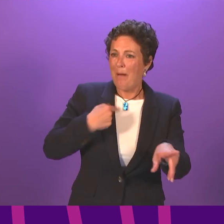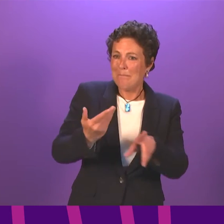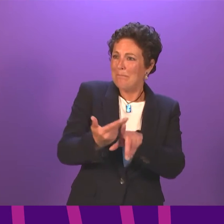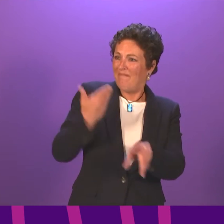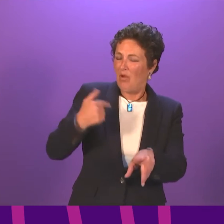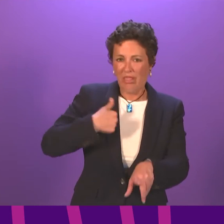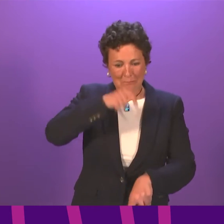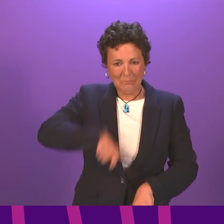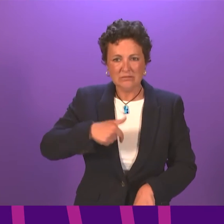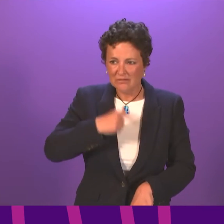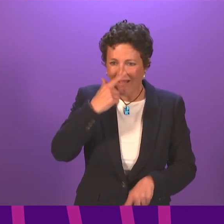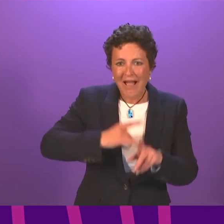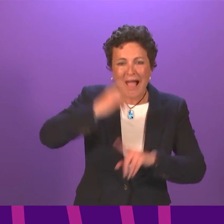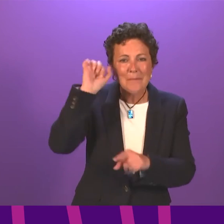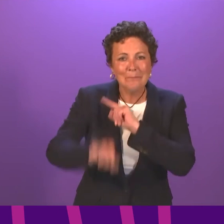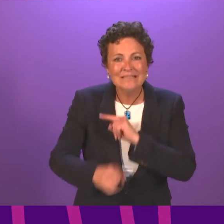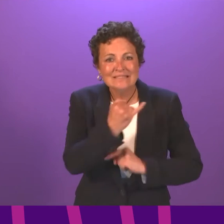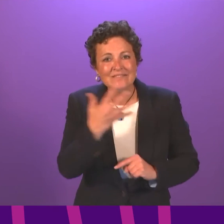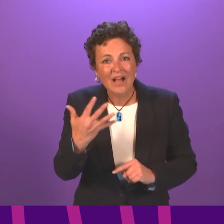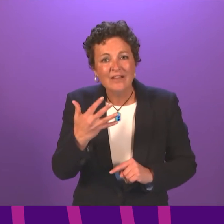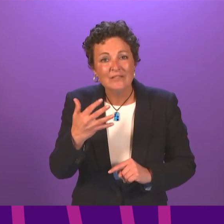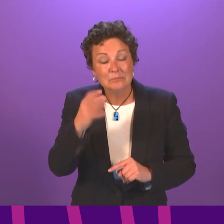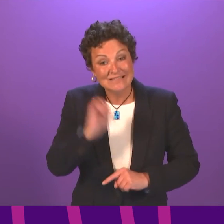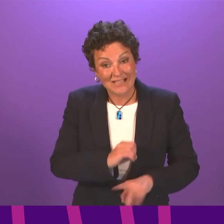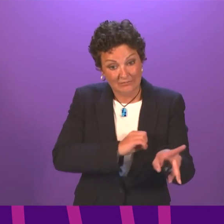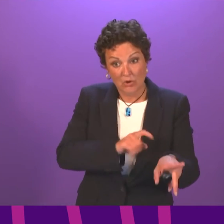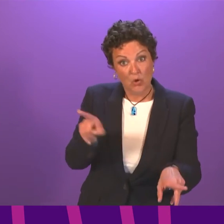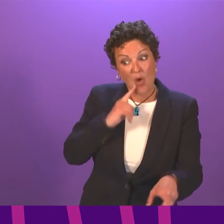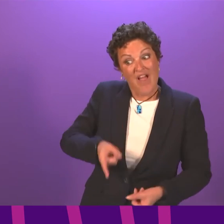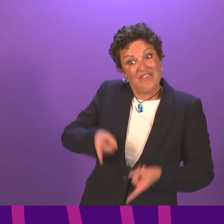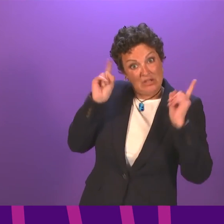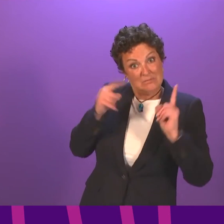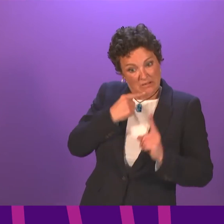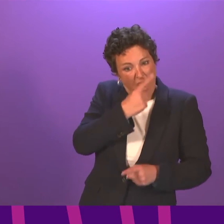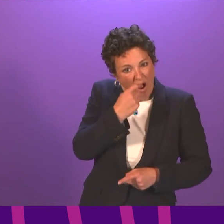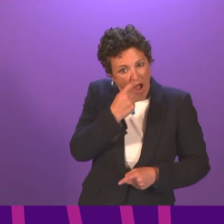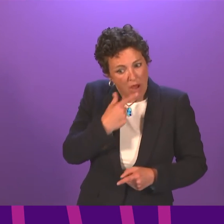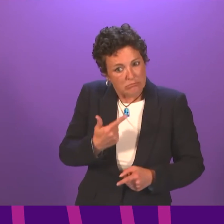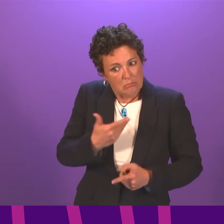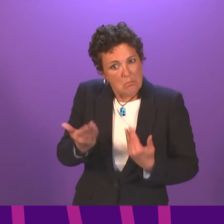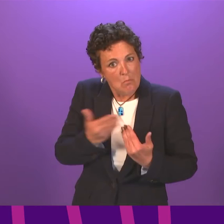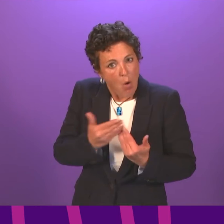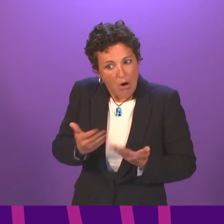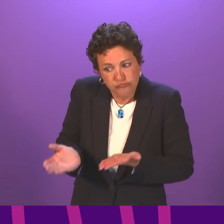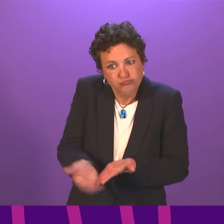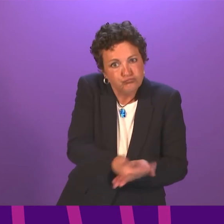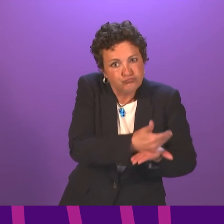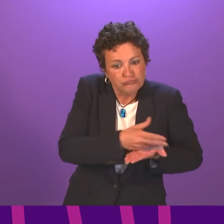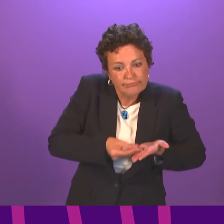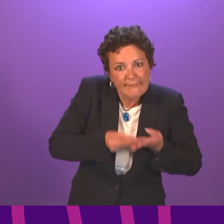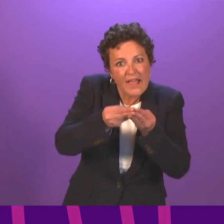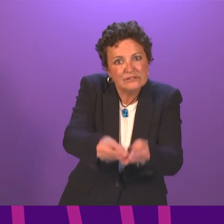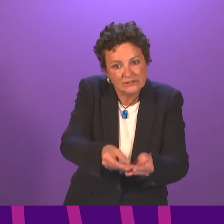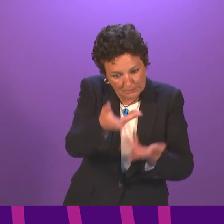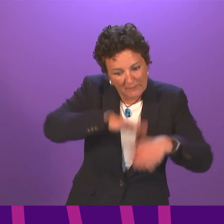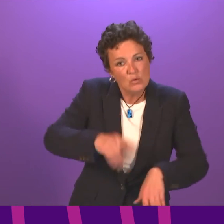the First Minister has outlined is to present more evidence in September. But if he waits until then, he risks losing his conditional apprenticeship